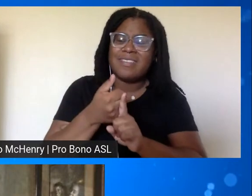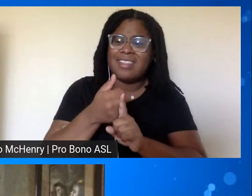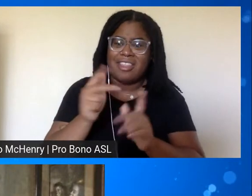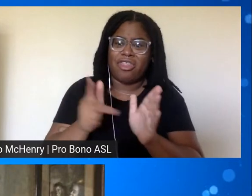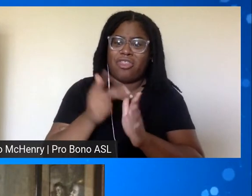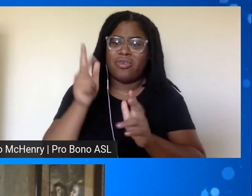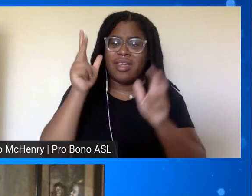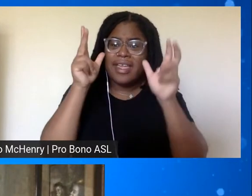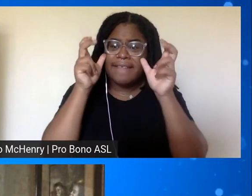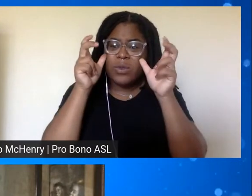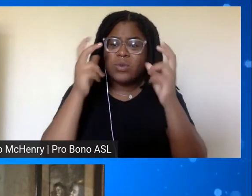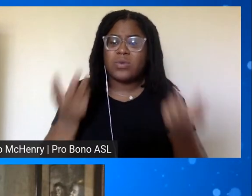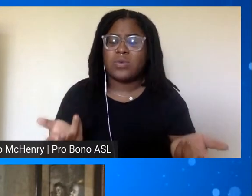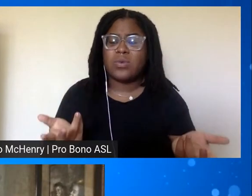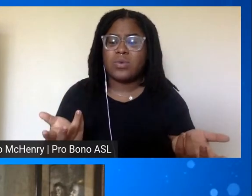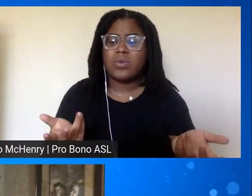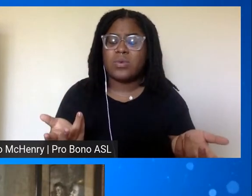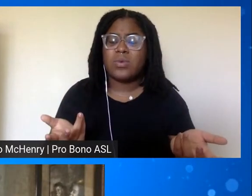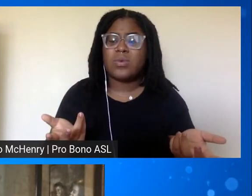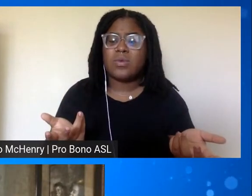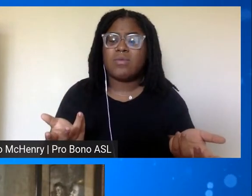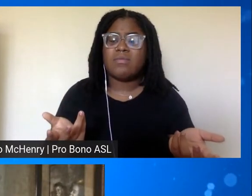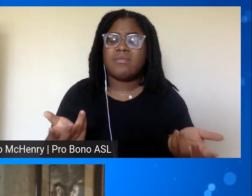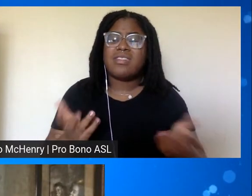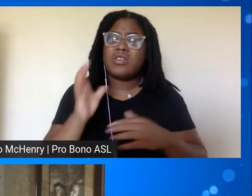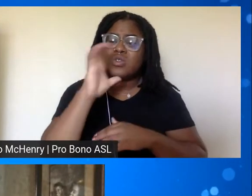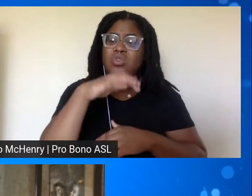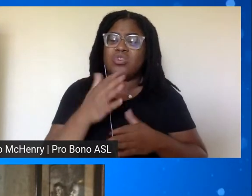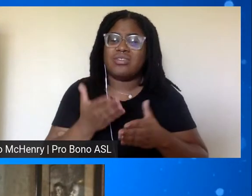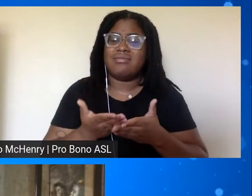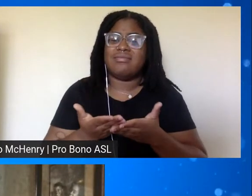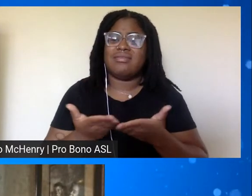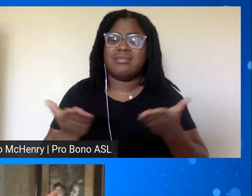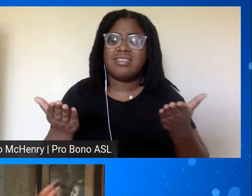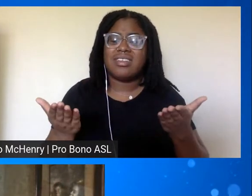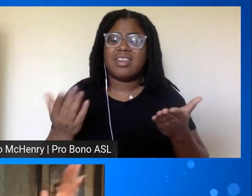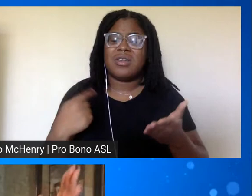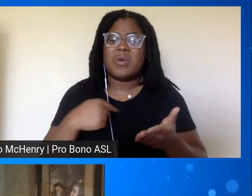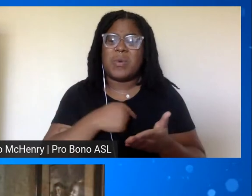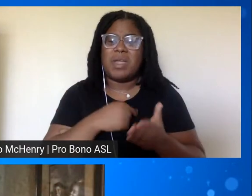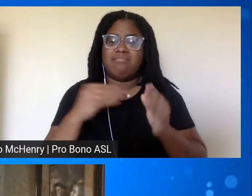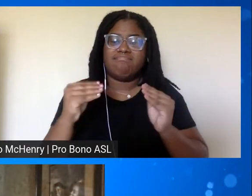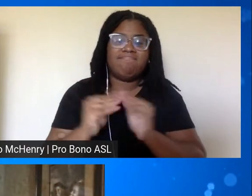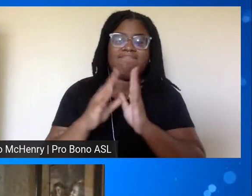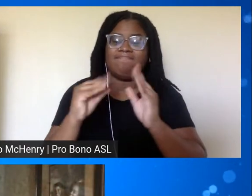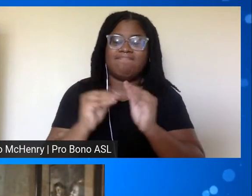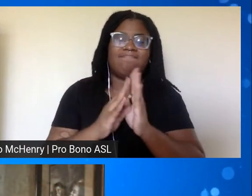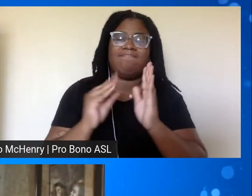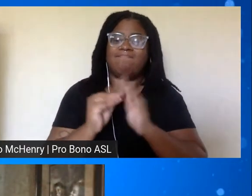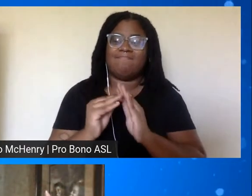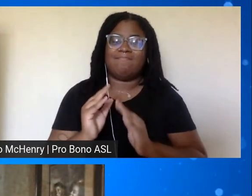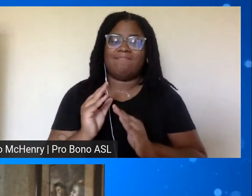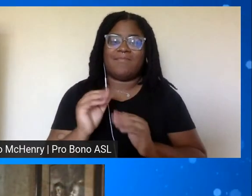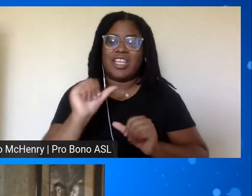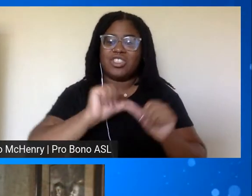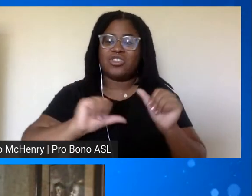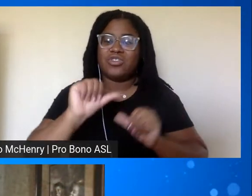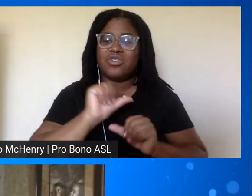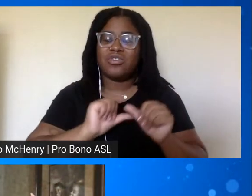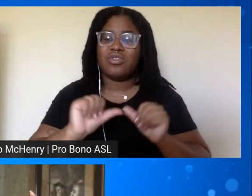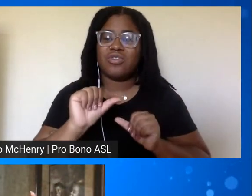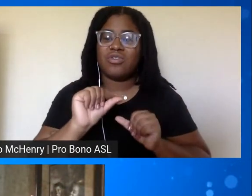because you know the the strange thing is we we keep attacking each other because you know